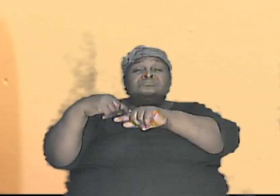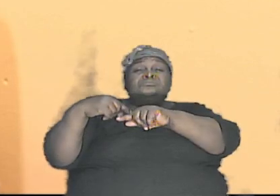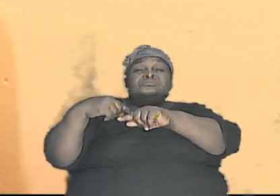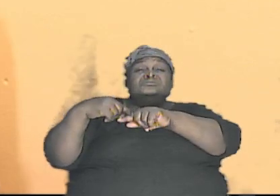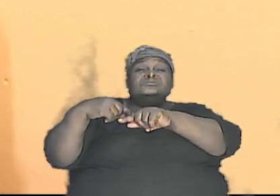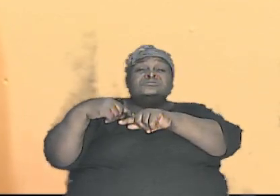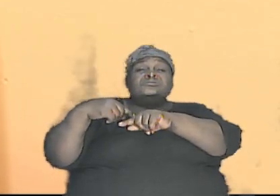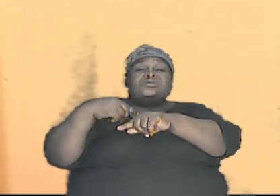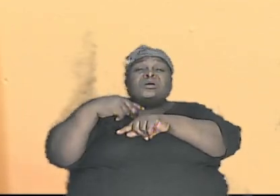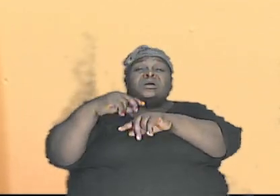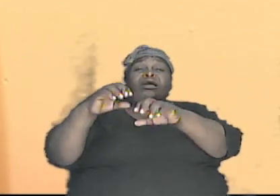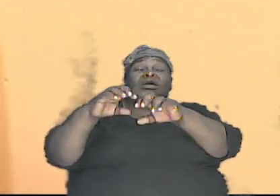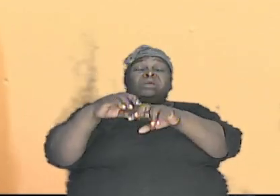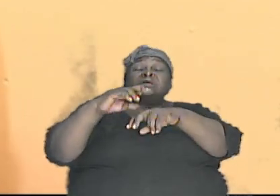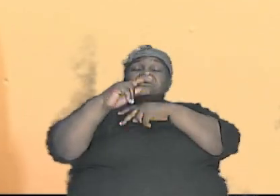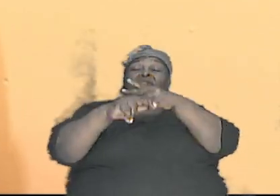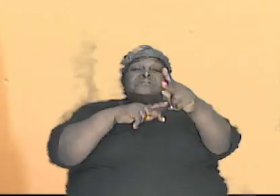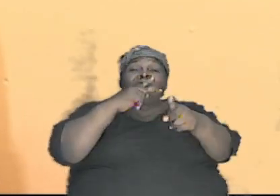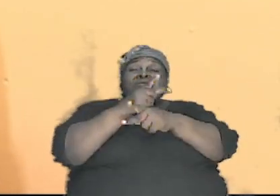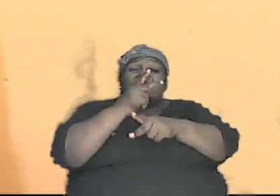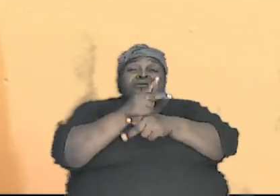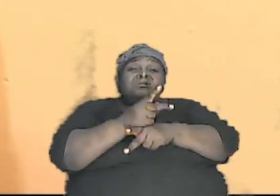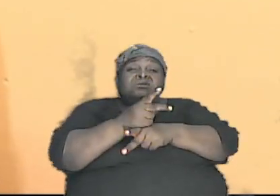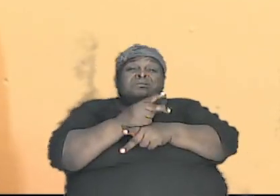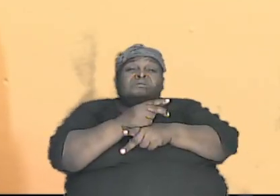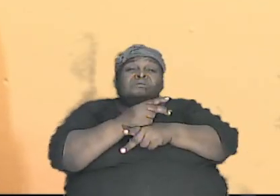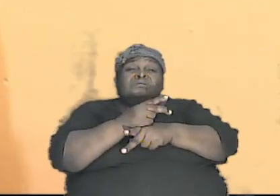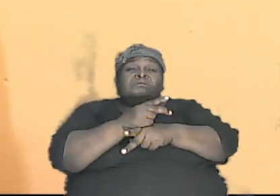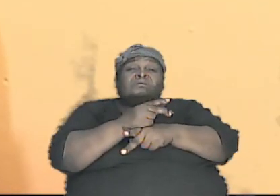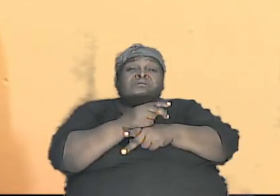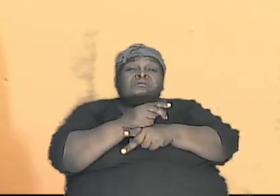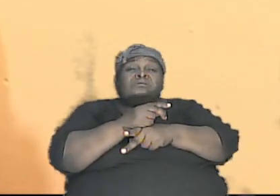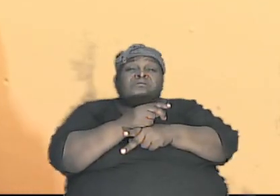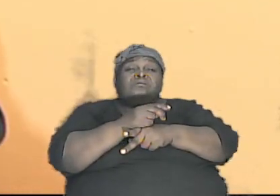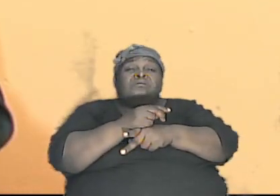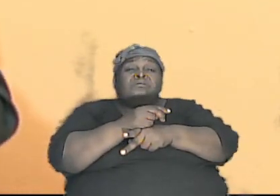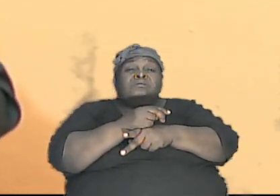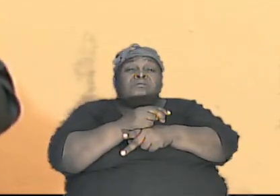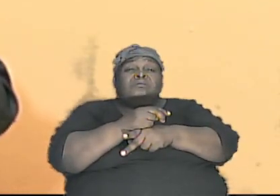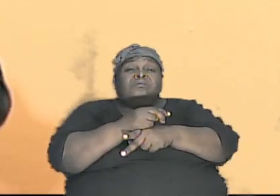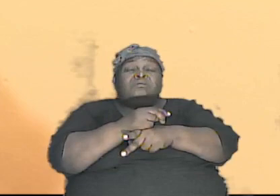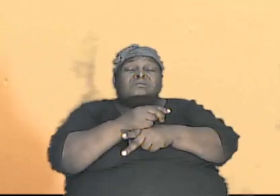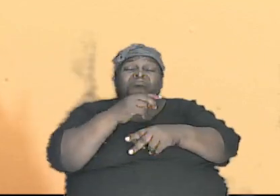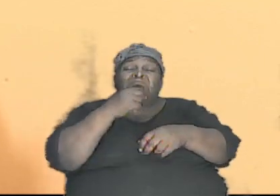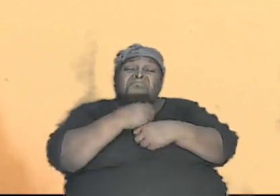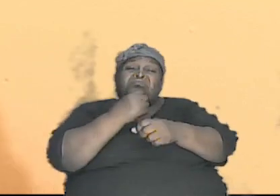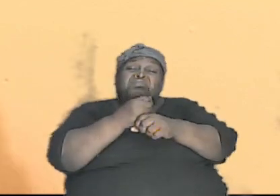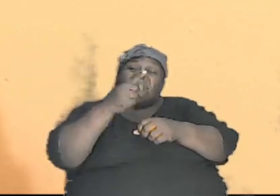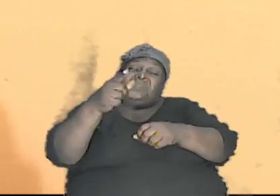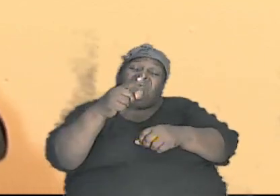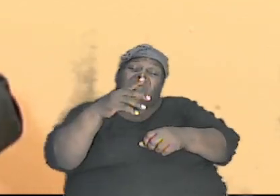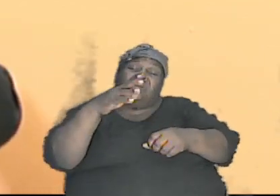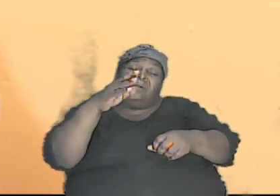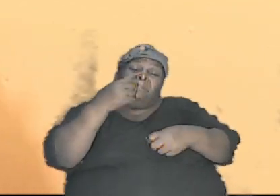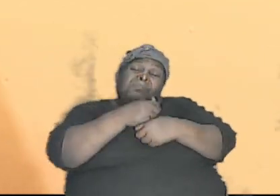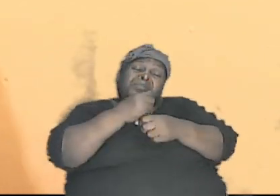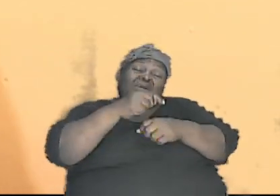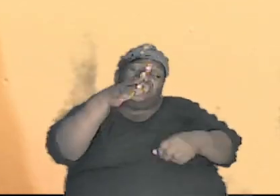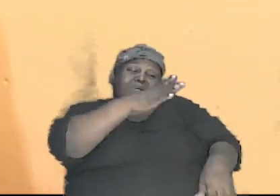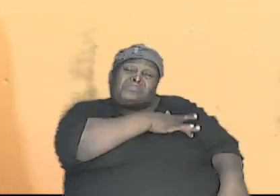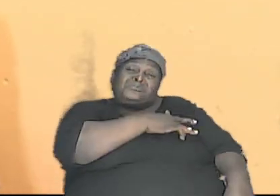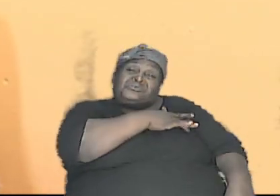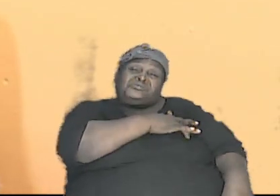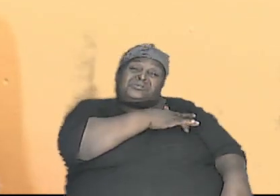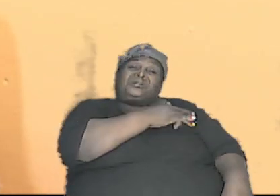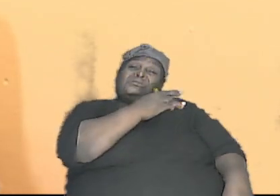so I keep jumping the gun but when I'm at a point that will allow you to appreciate the statement I go into the